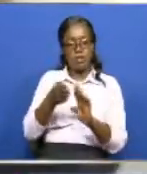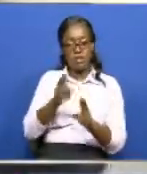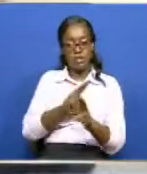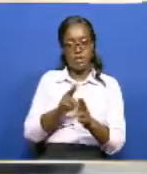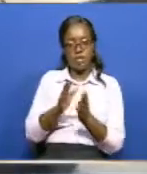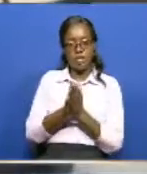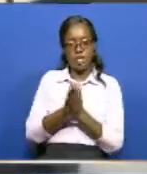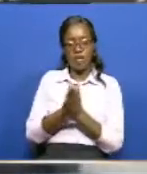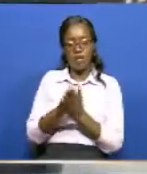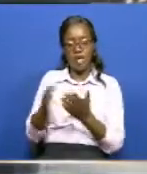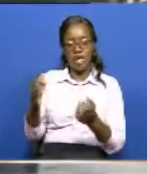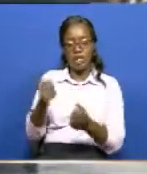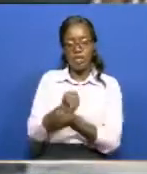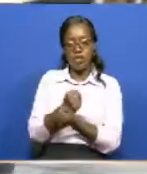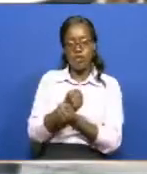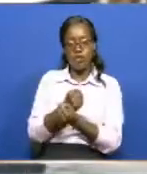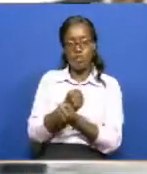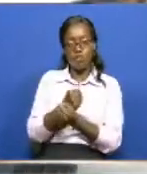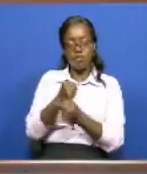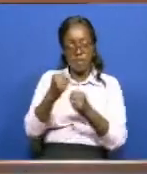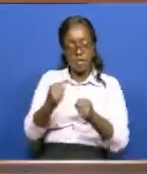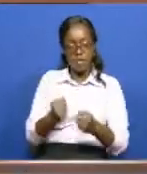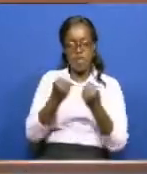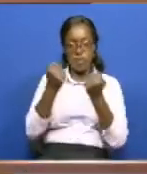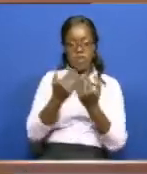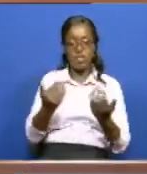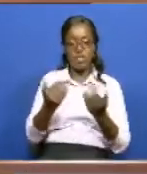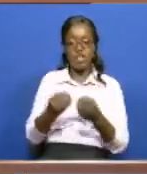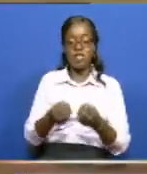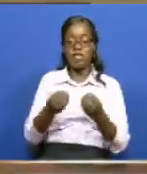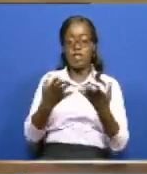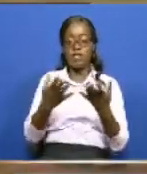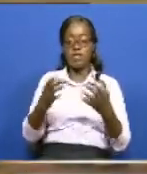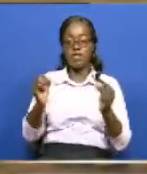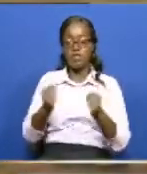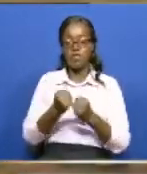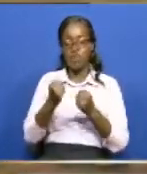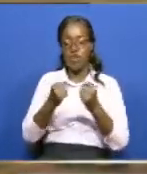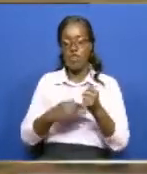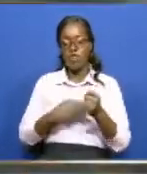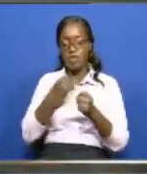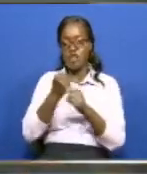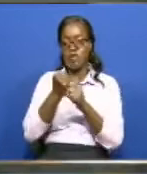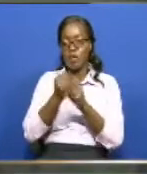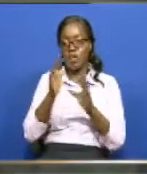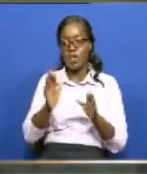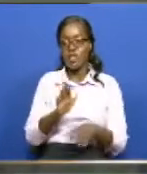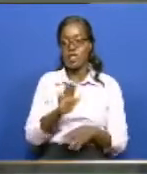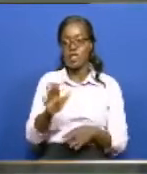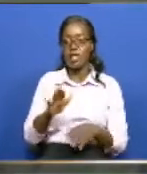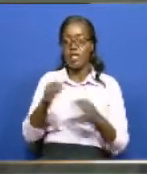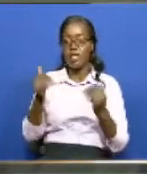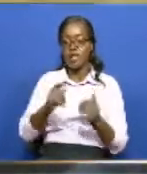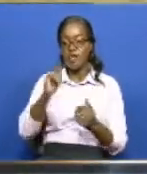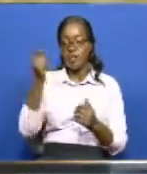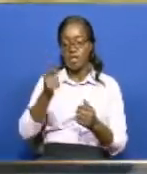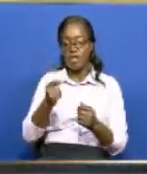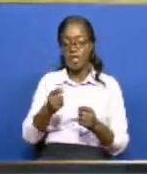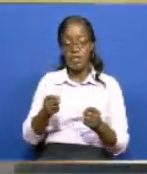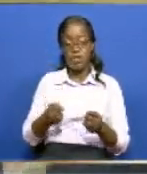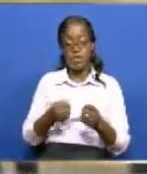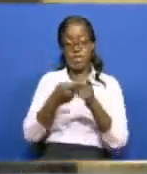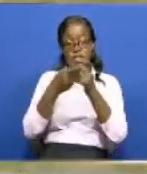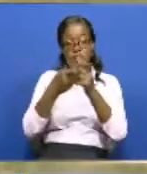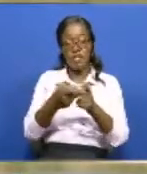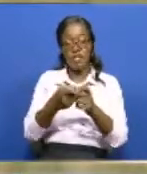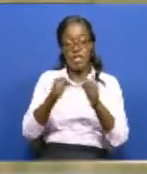safety protocols provided to ensure the safety of visitors and their workers. It is for these efforts that Kenya has been awarded the Safer Tourism